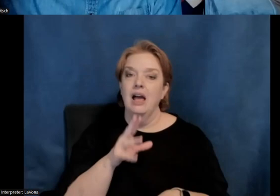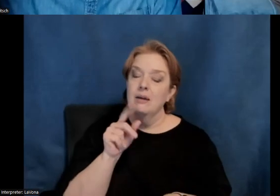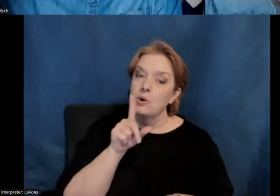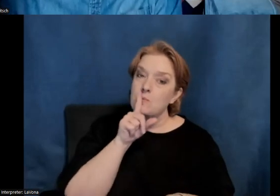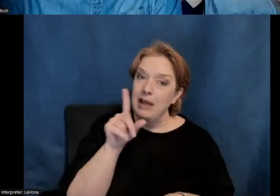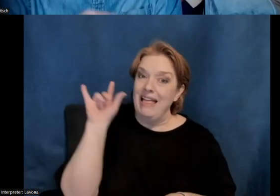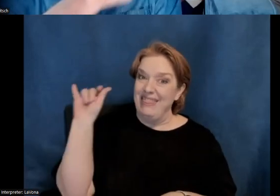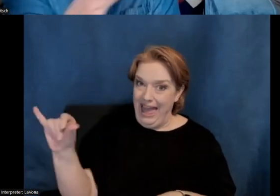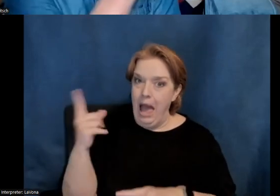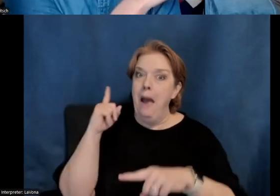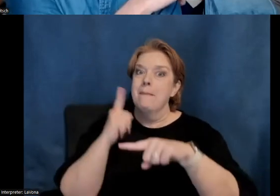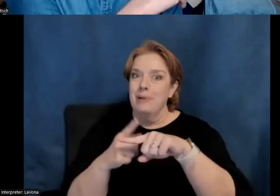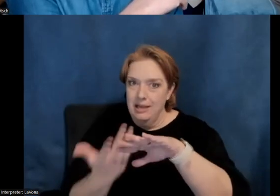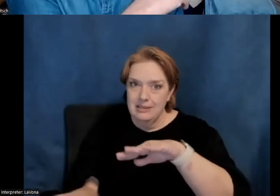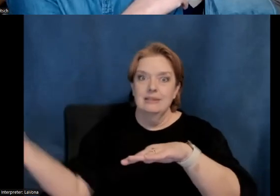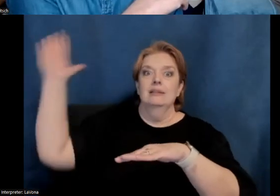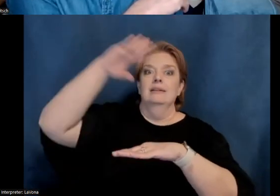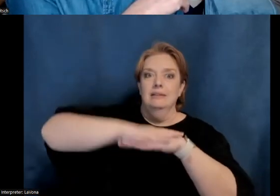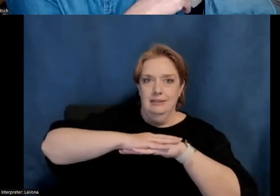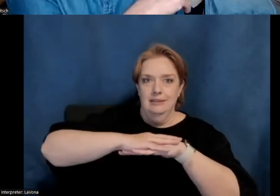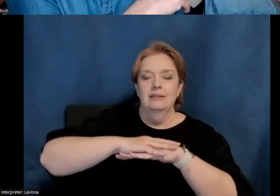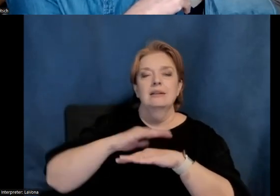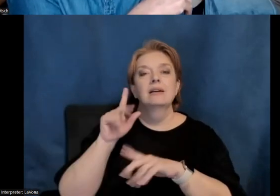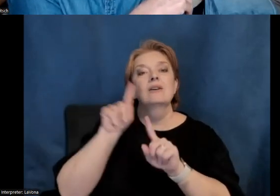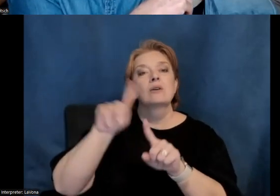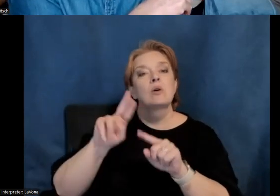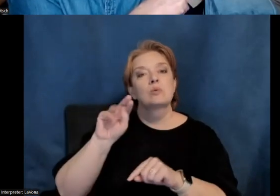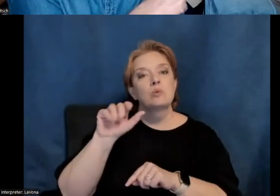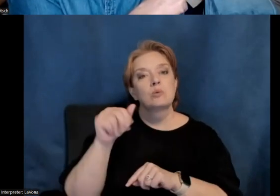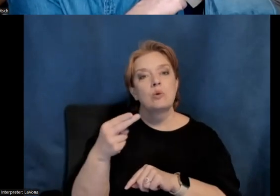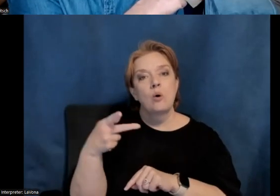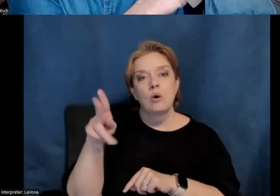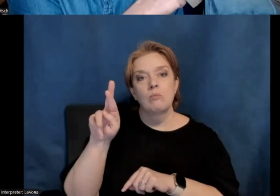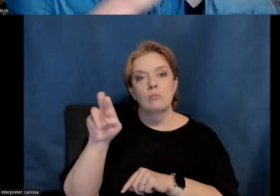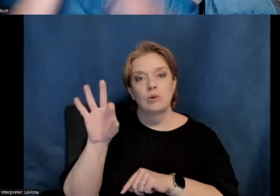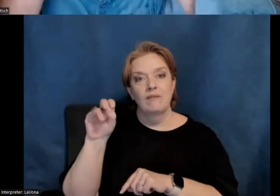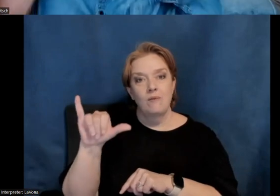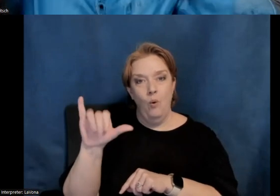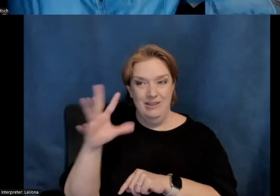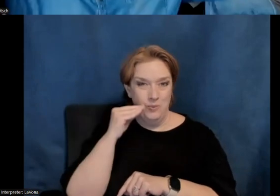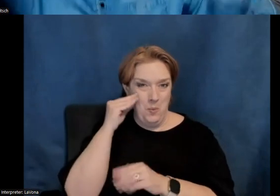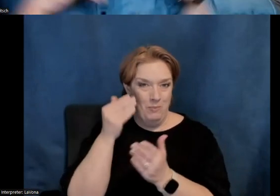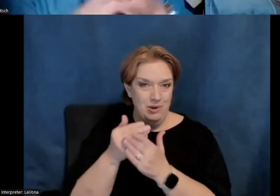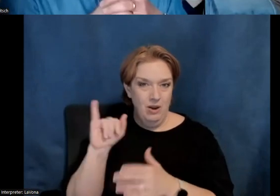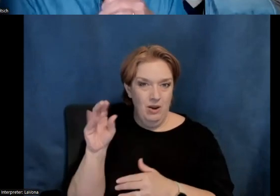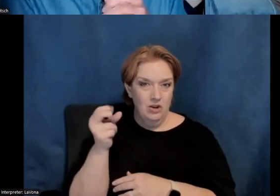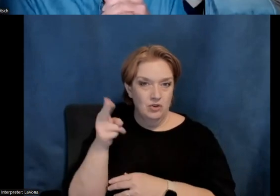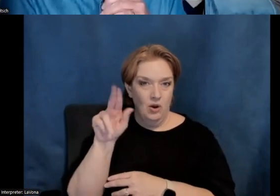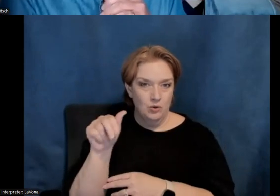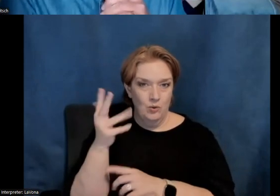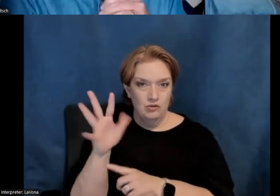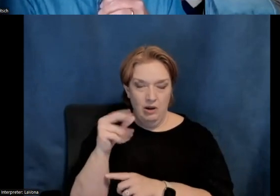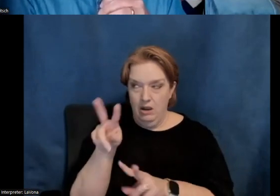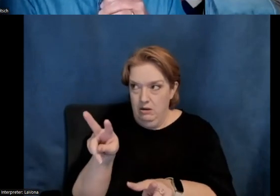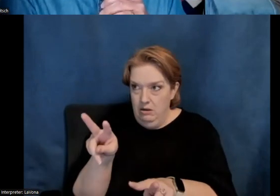also this whole other layer, you know, you go to Noah Purifoy's house out there, uh, near, near Joshua tree and you realize, oh my gosh, you know,